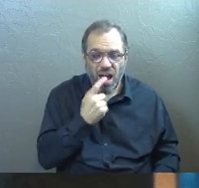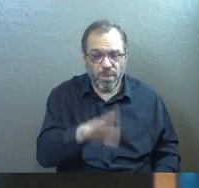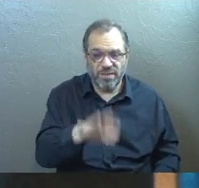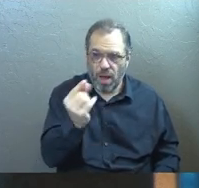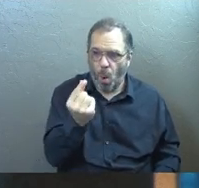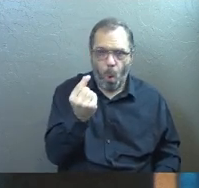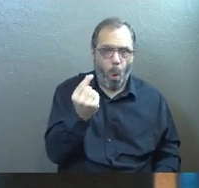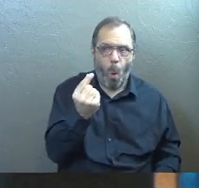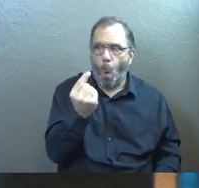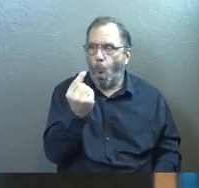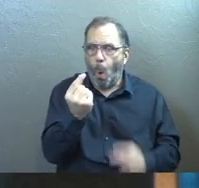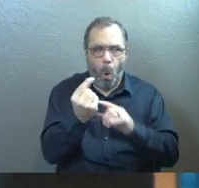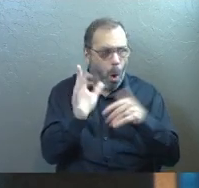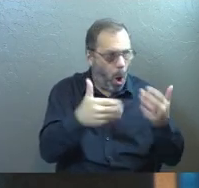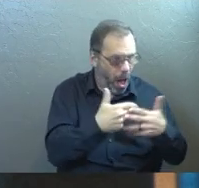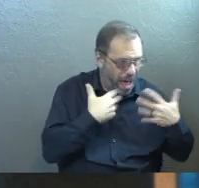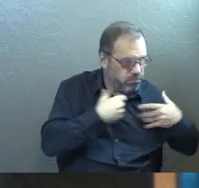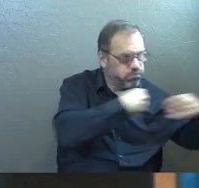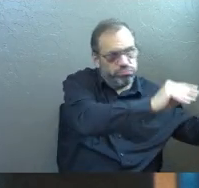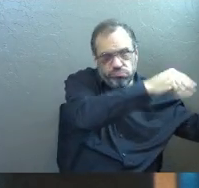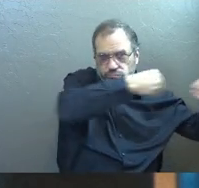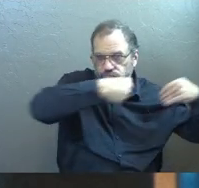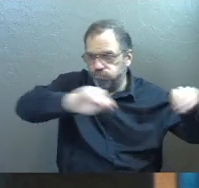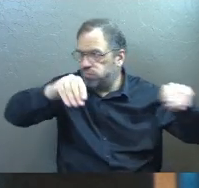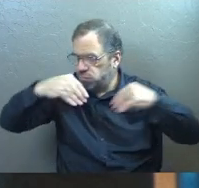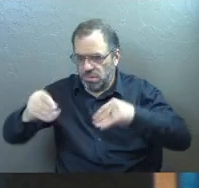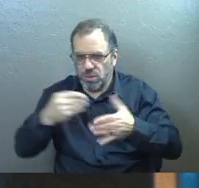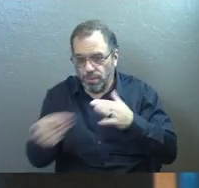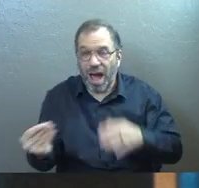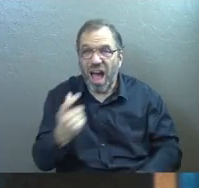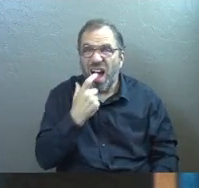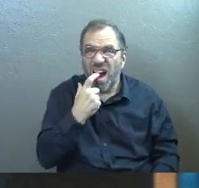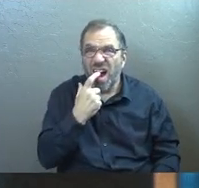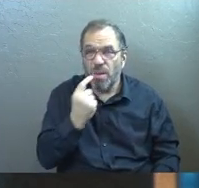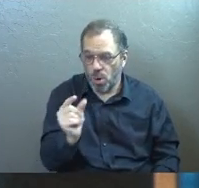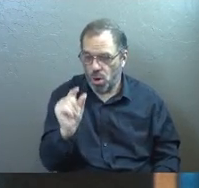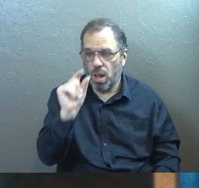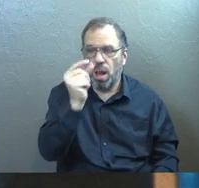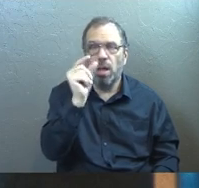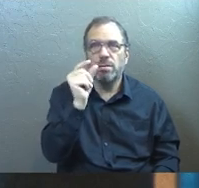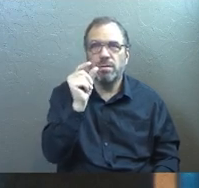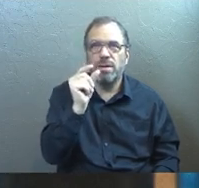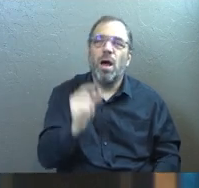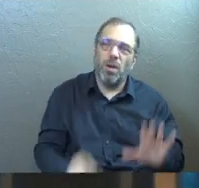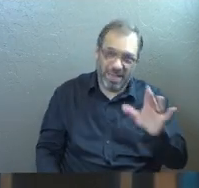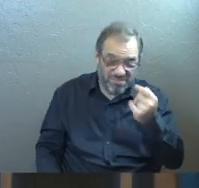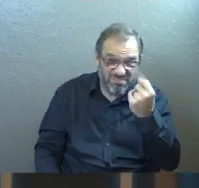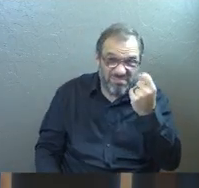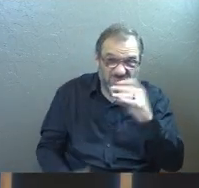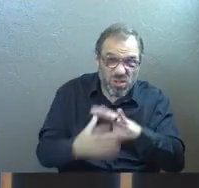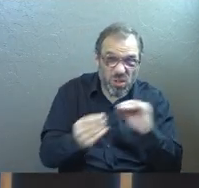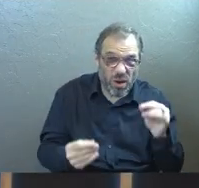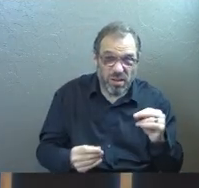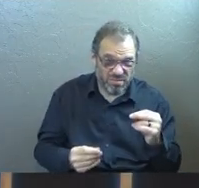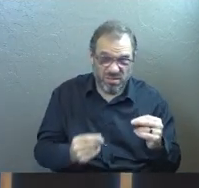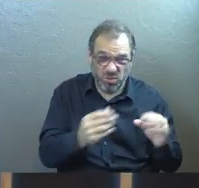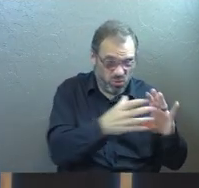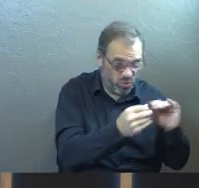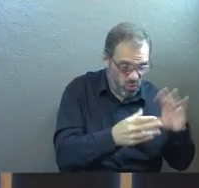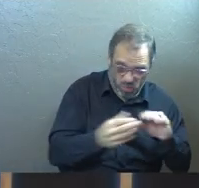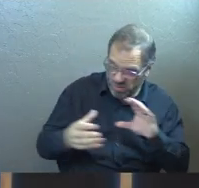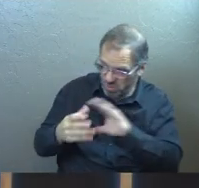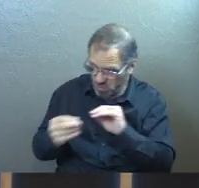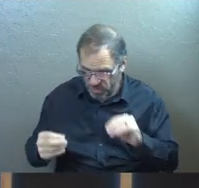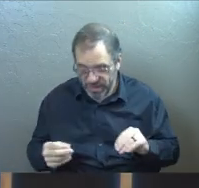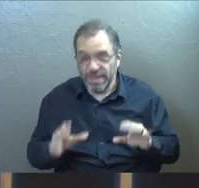pearl of great value, went and sold all that he had and bought it. Okay. So you're following him just two little parables here.